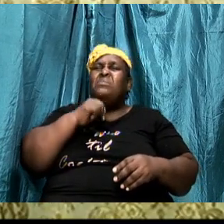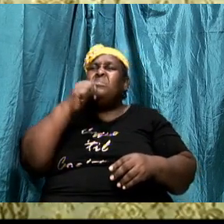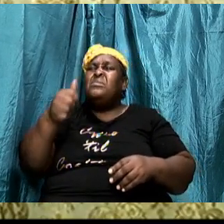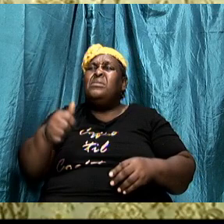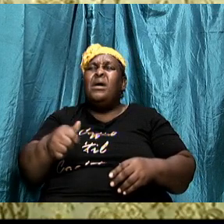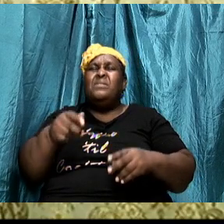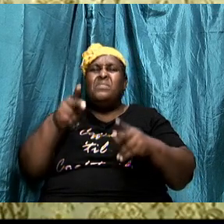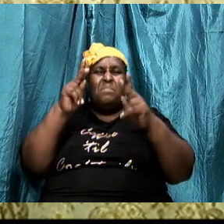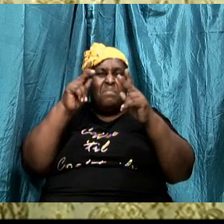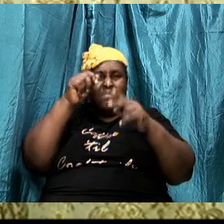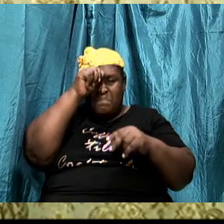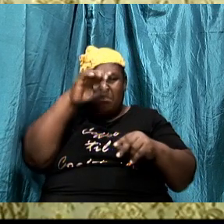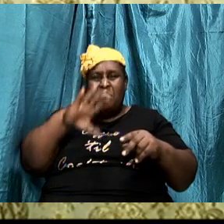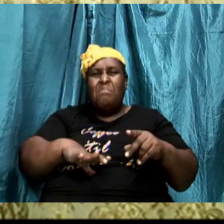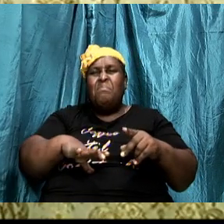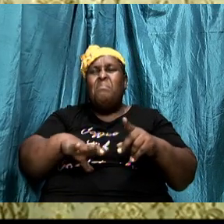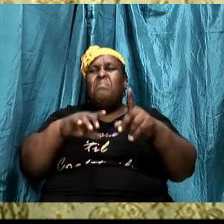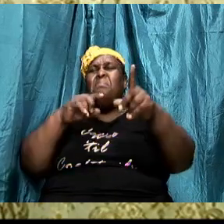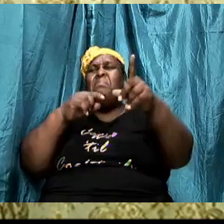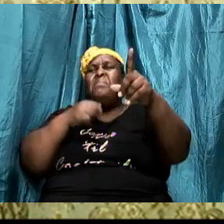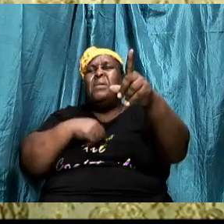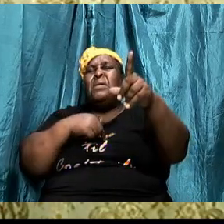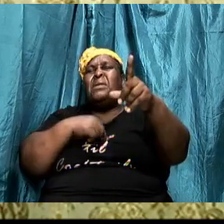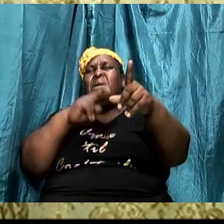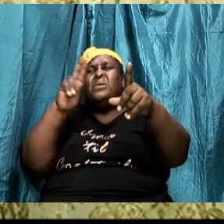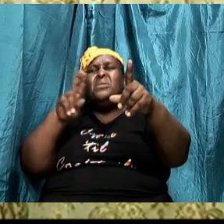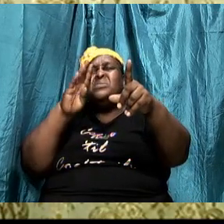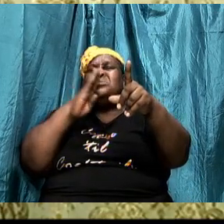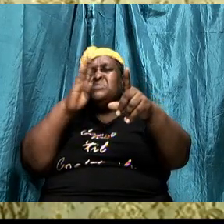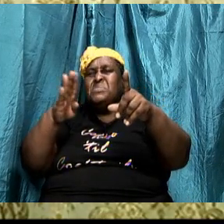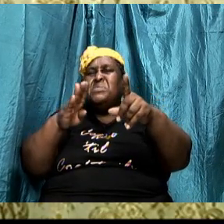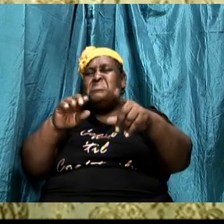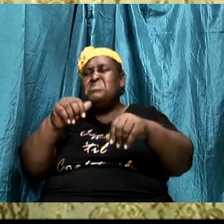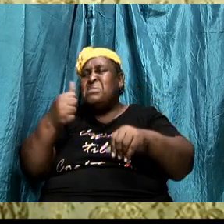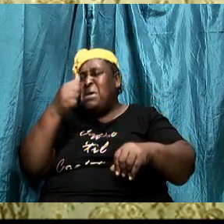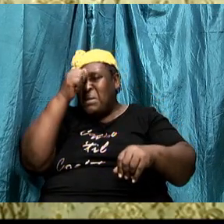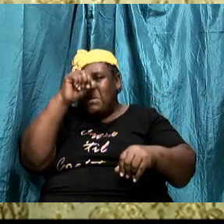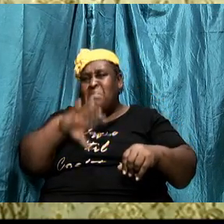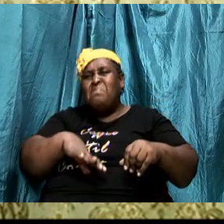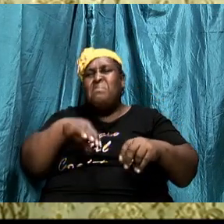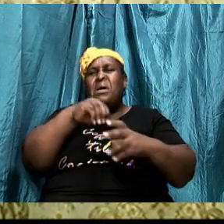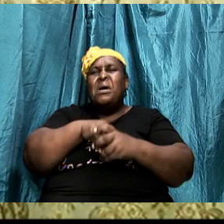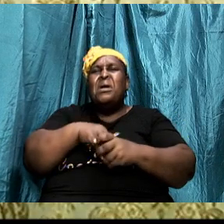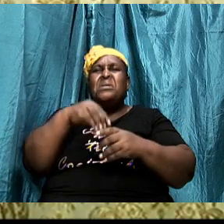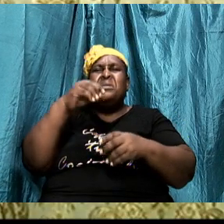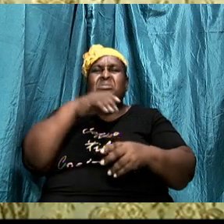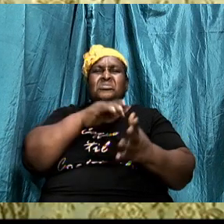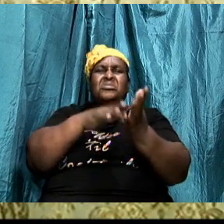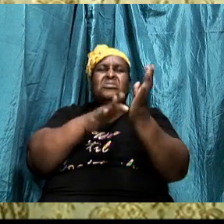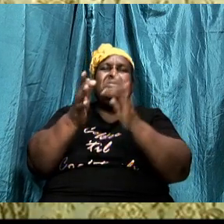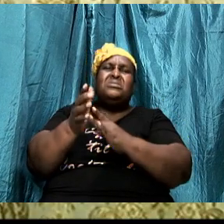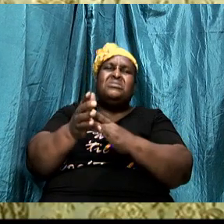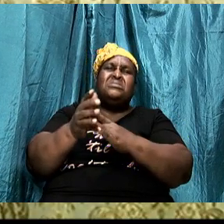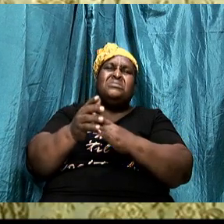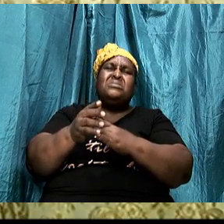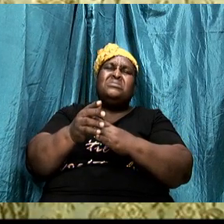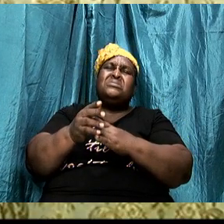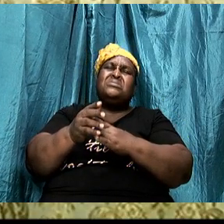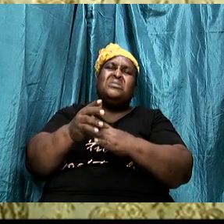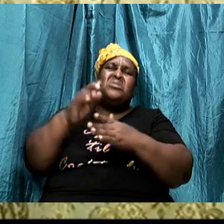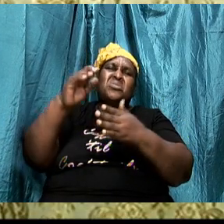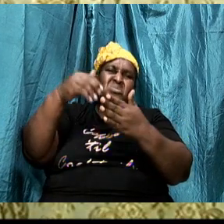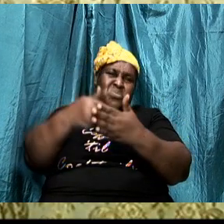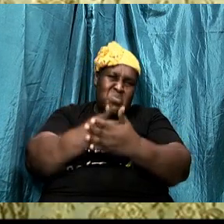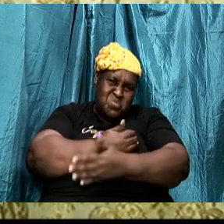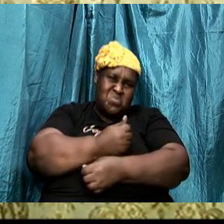any man being in Christ he is a new creature all things are passed away and all things are